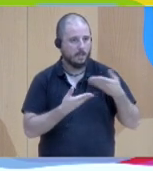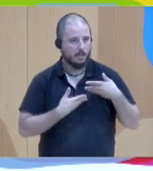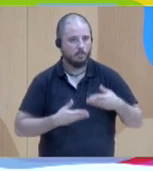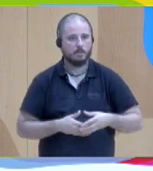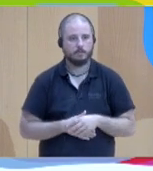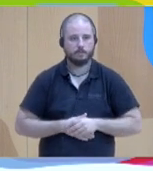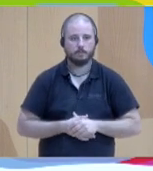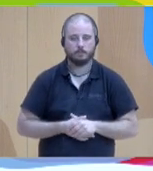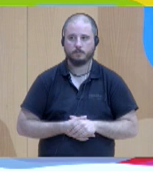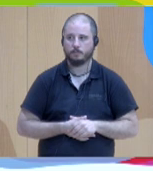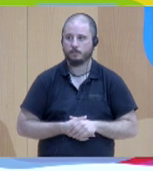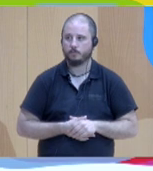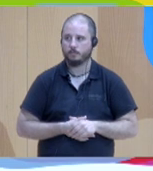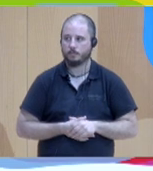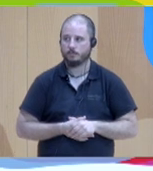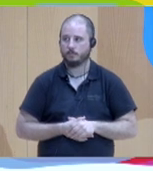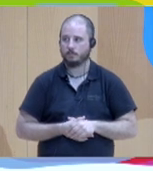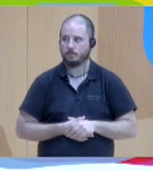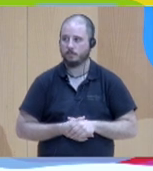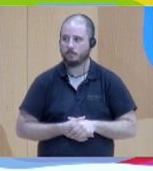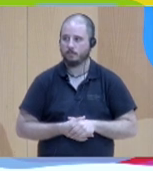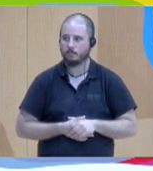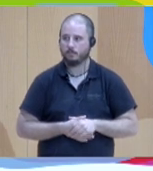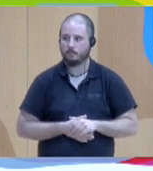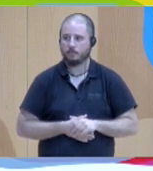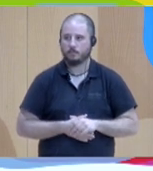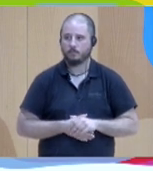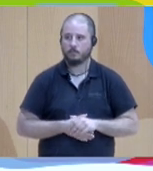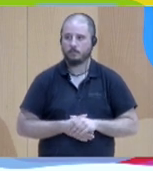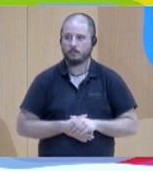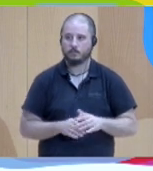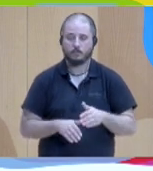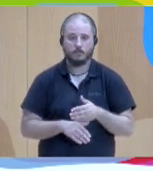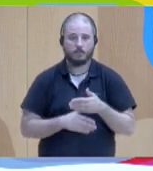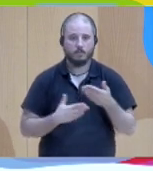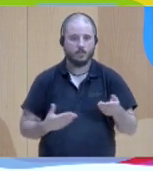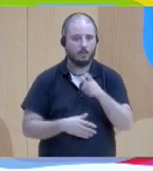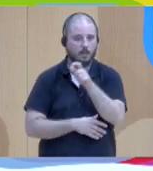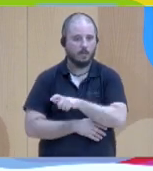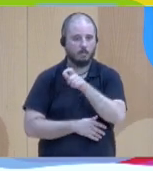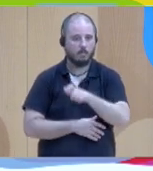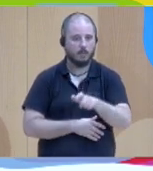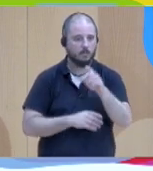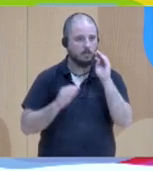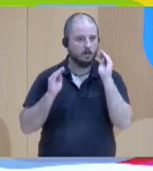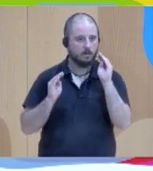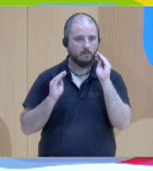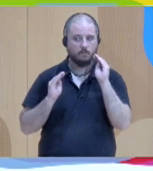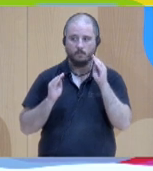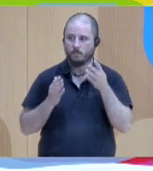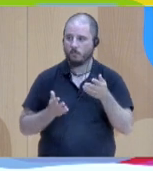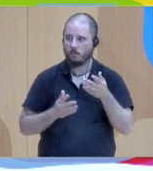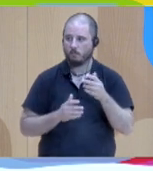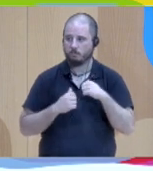well then we started training people and and as you've done